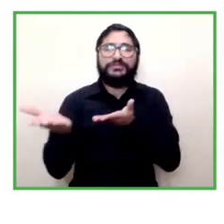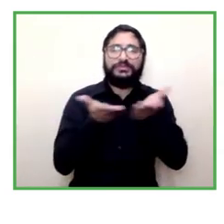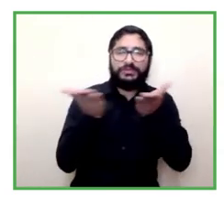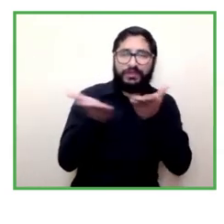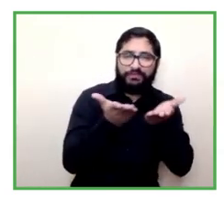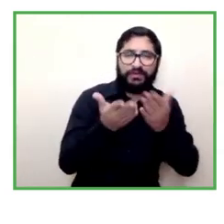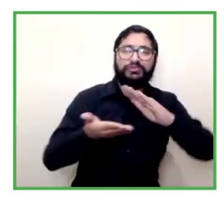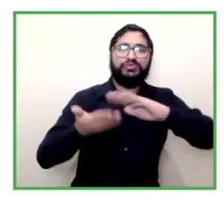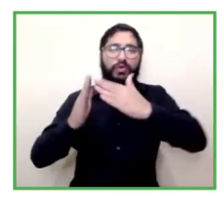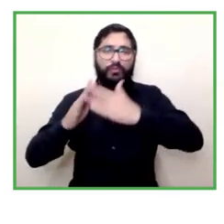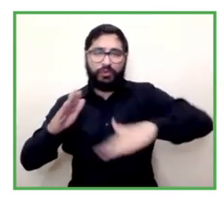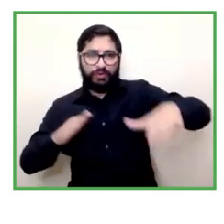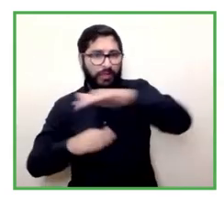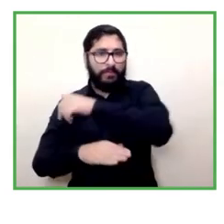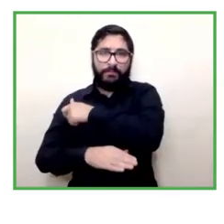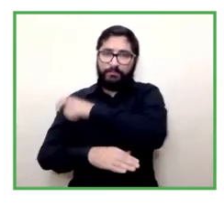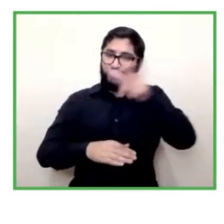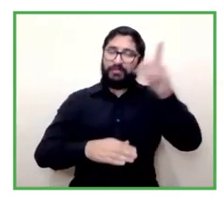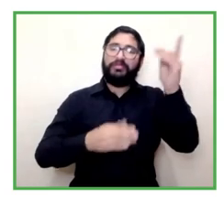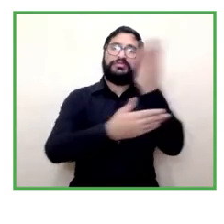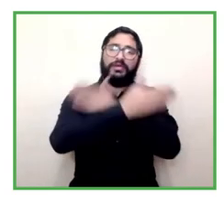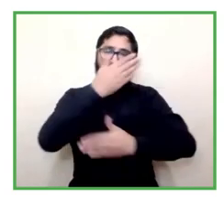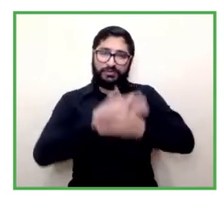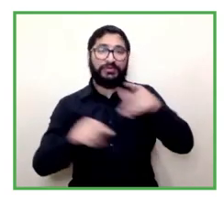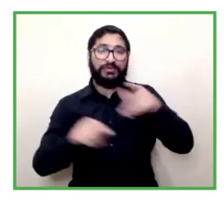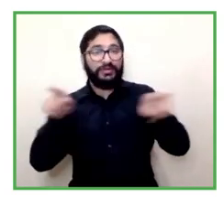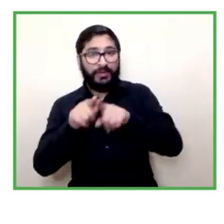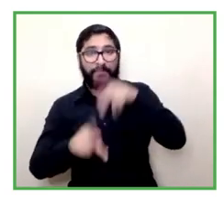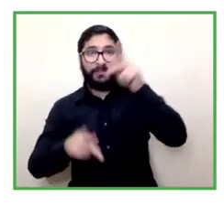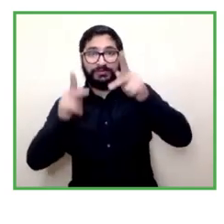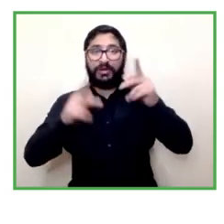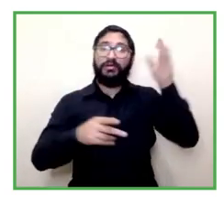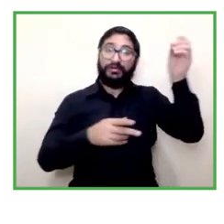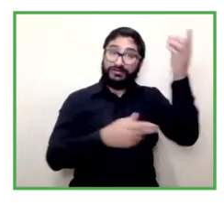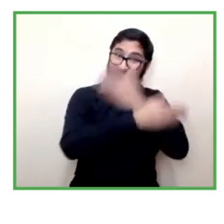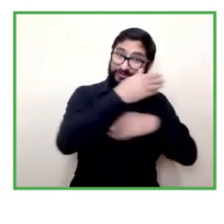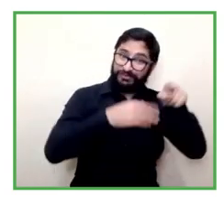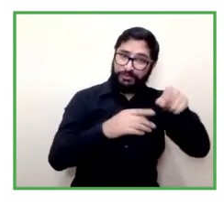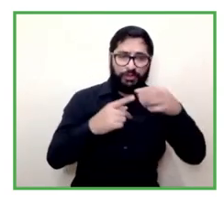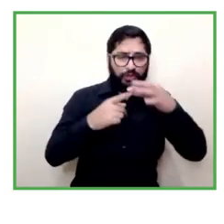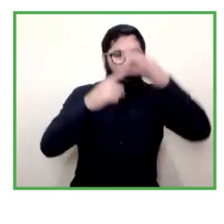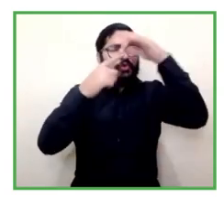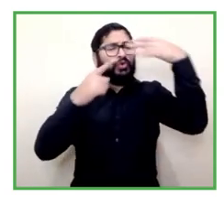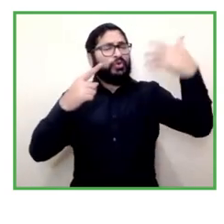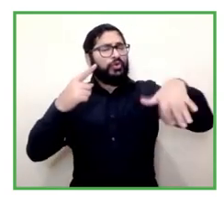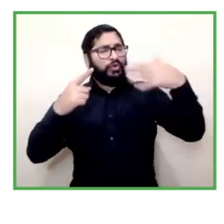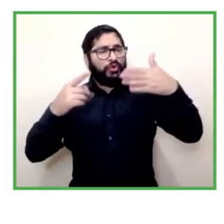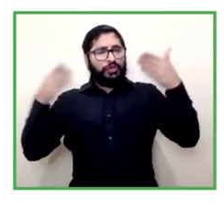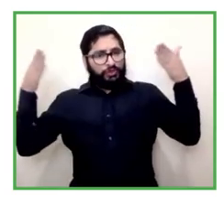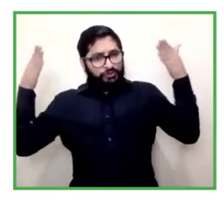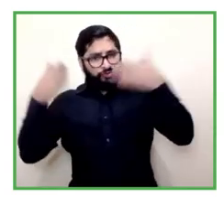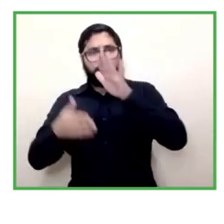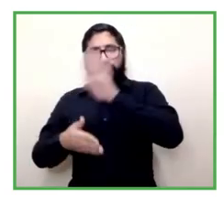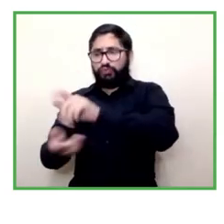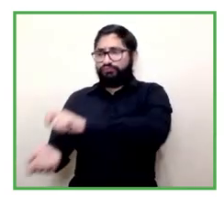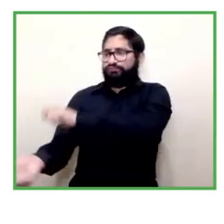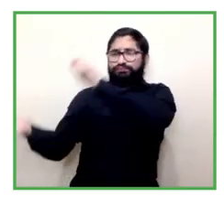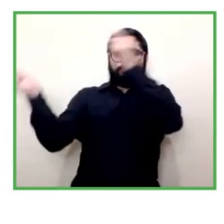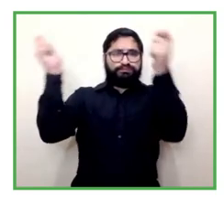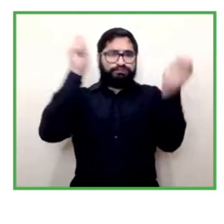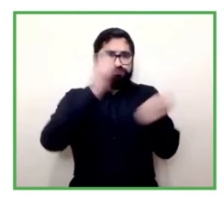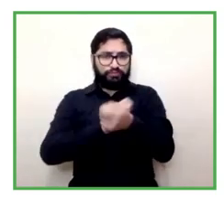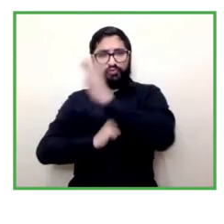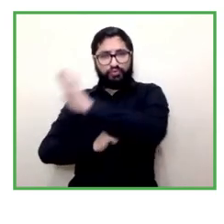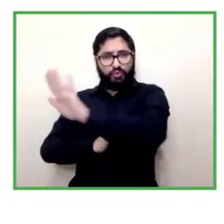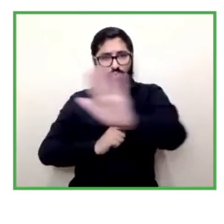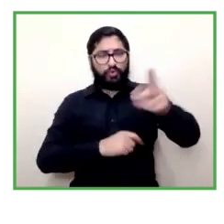with disabilities, but also people with disabilities who are protagonists, who are the main characters